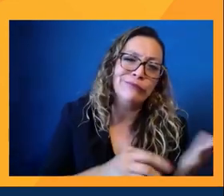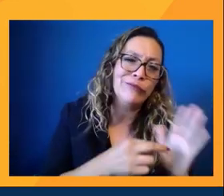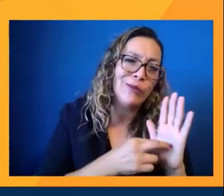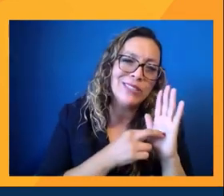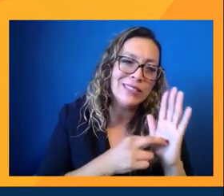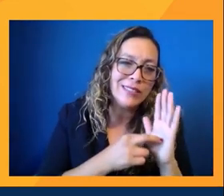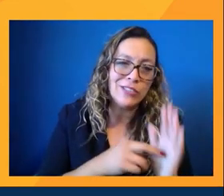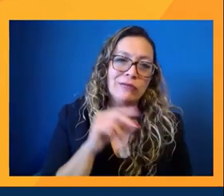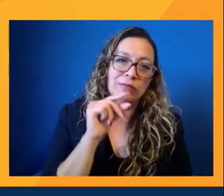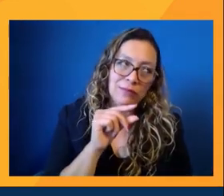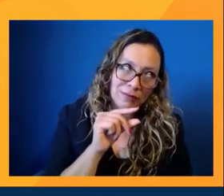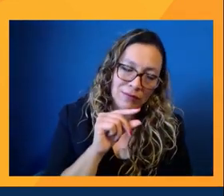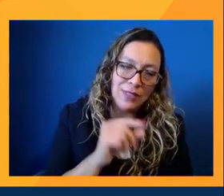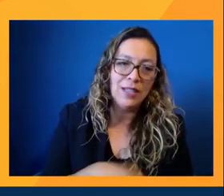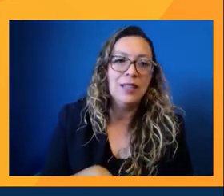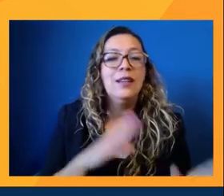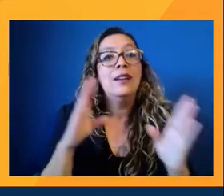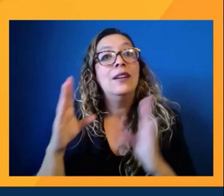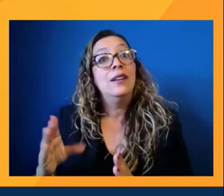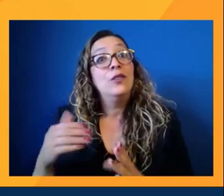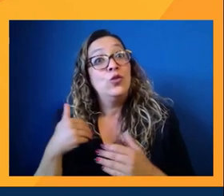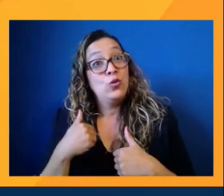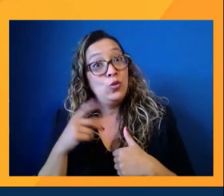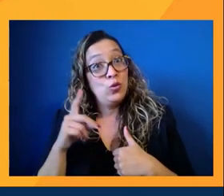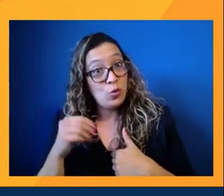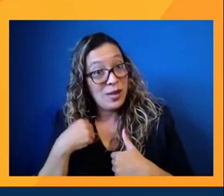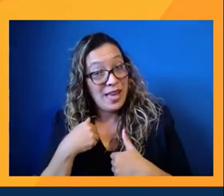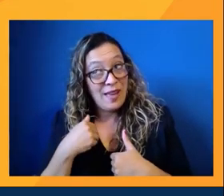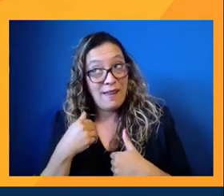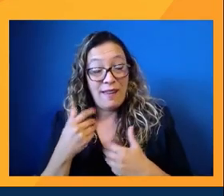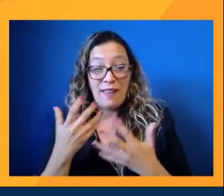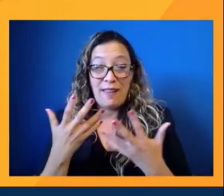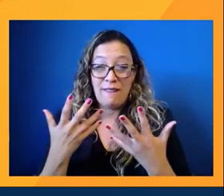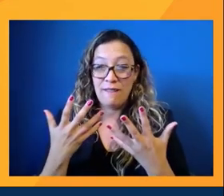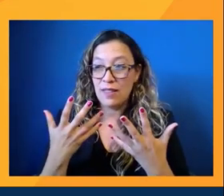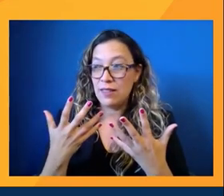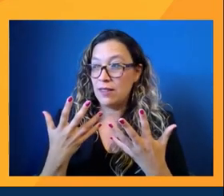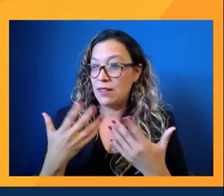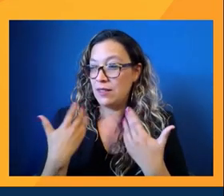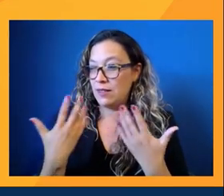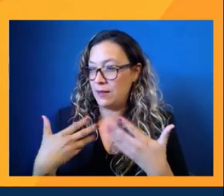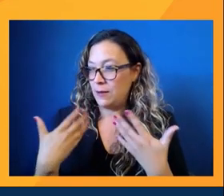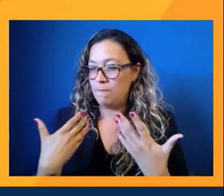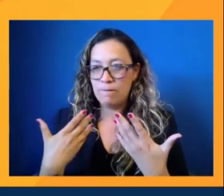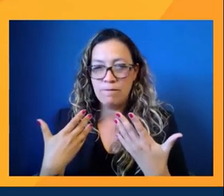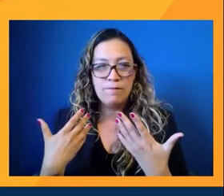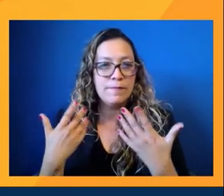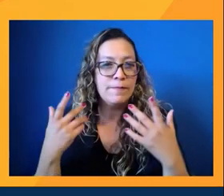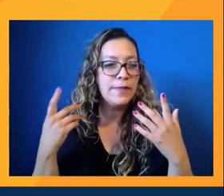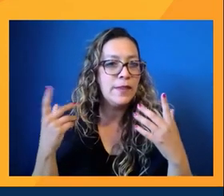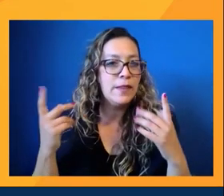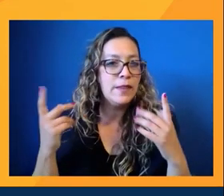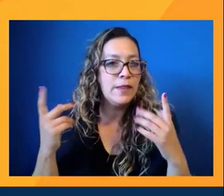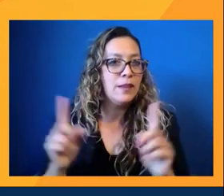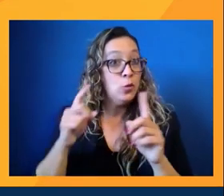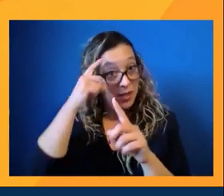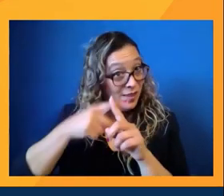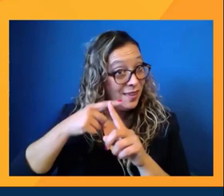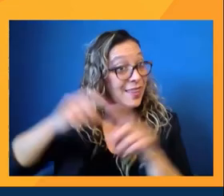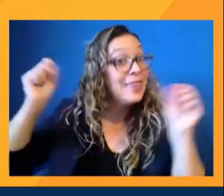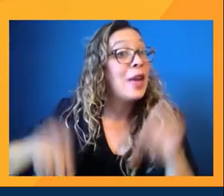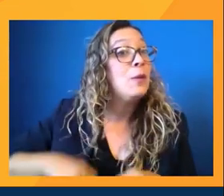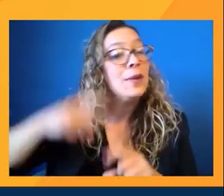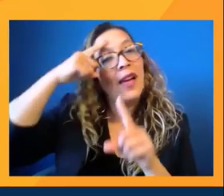showing us. But do we have time? Do we have the room to be optimistic for what